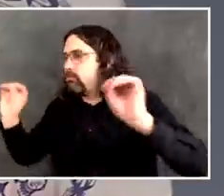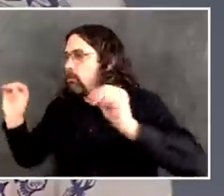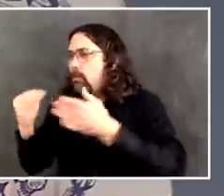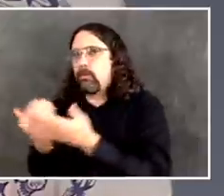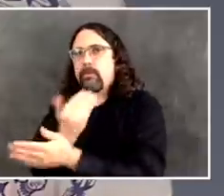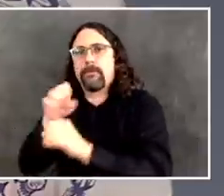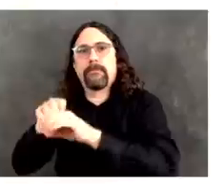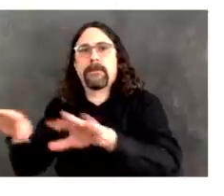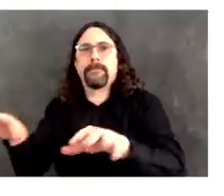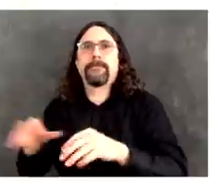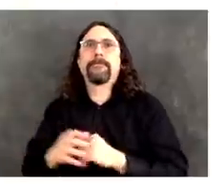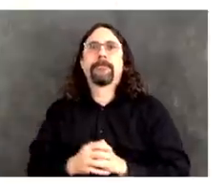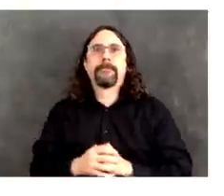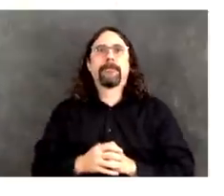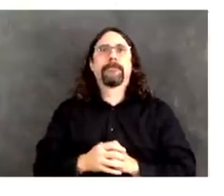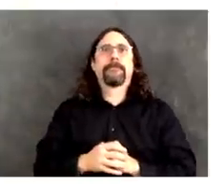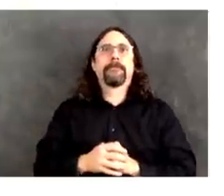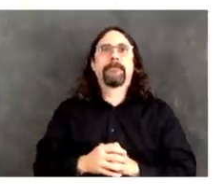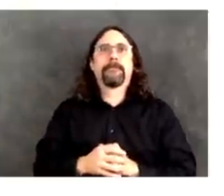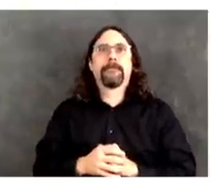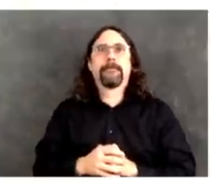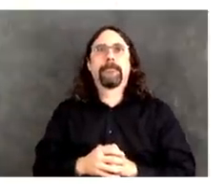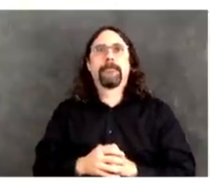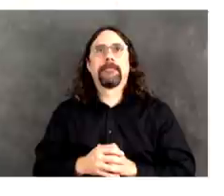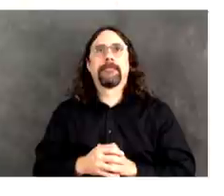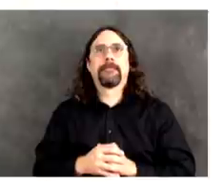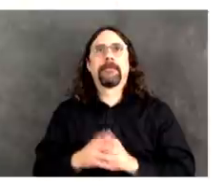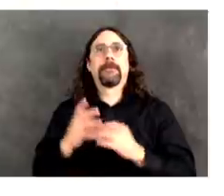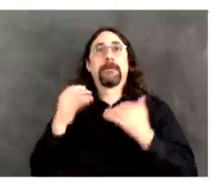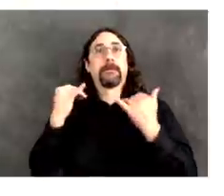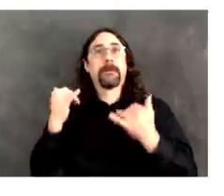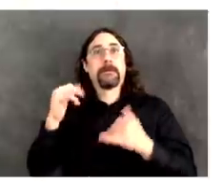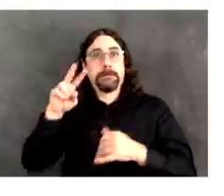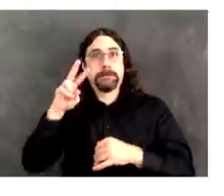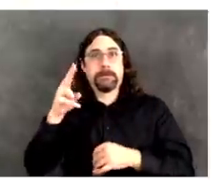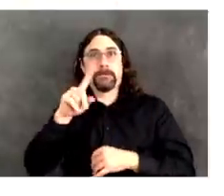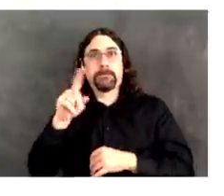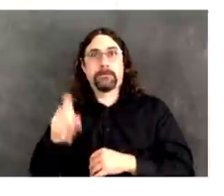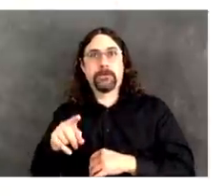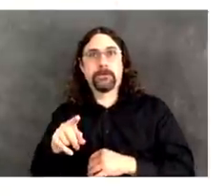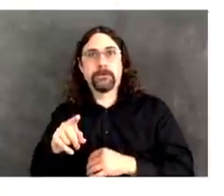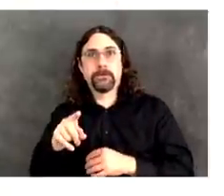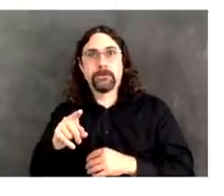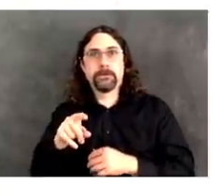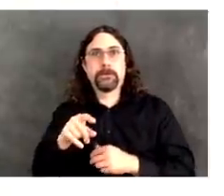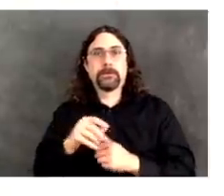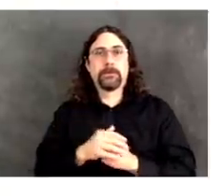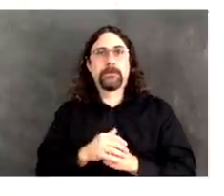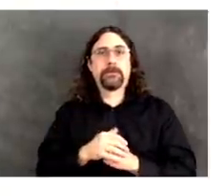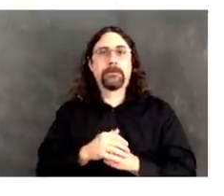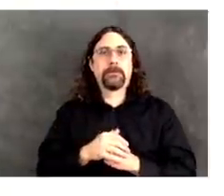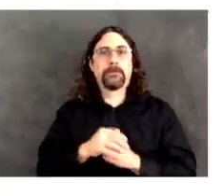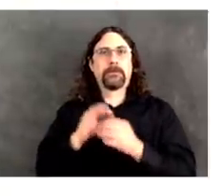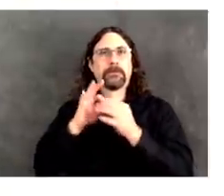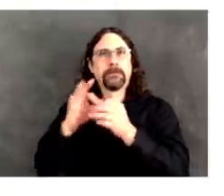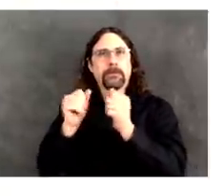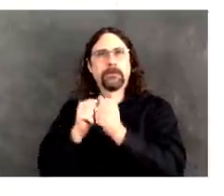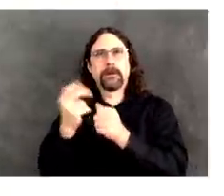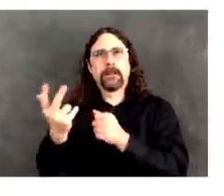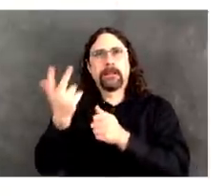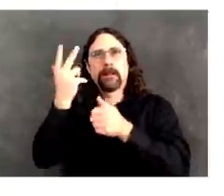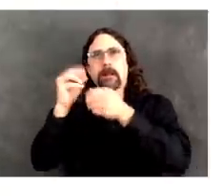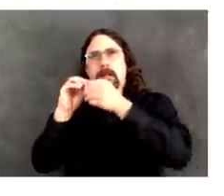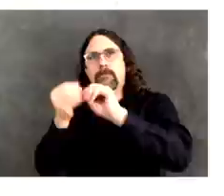So, sir, on the indicators, what we have laid out is the rough